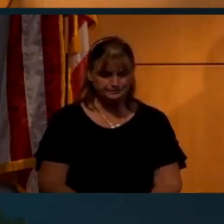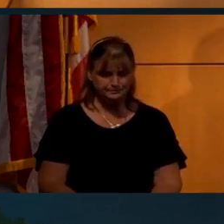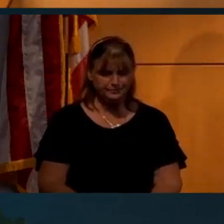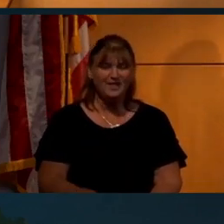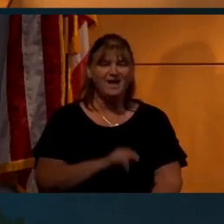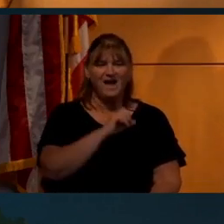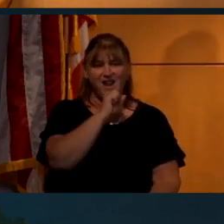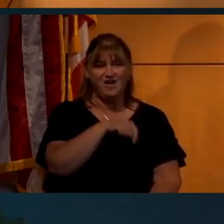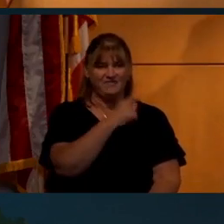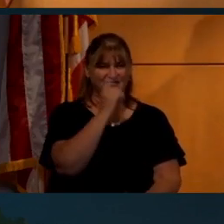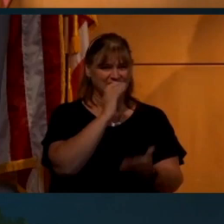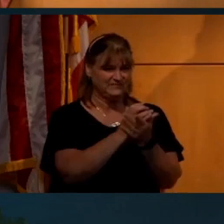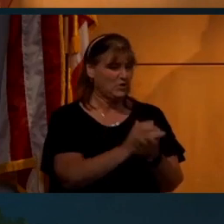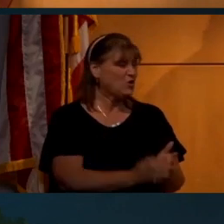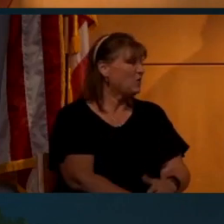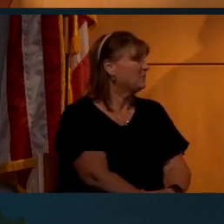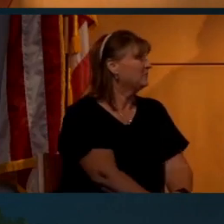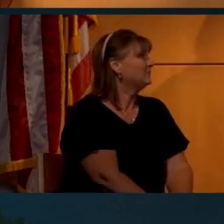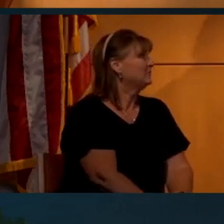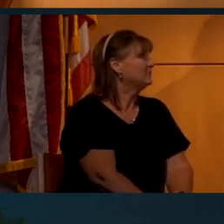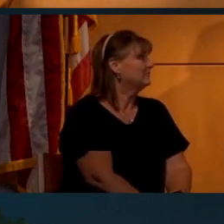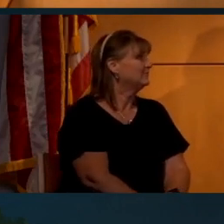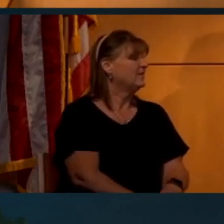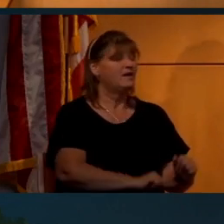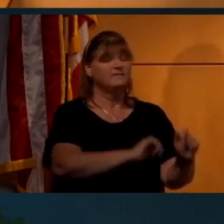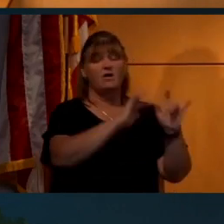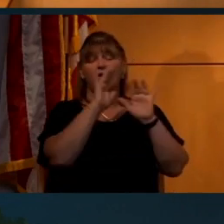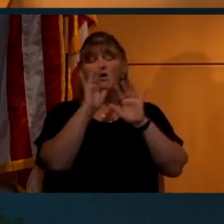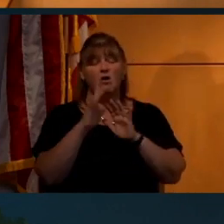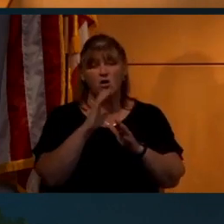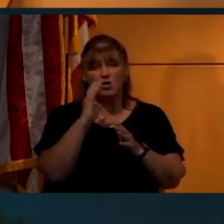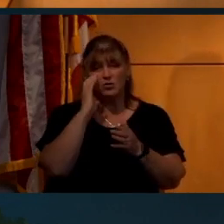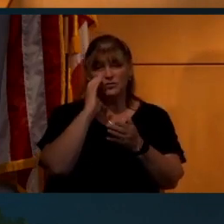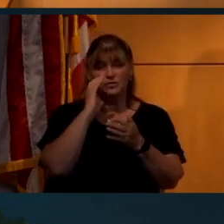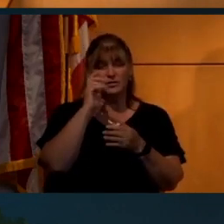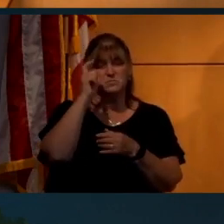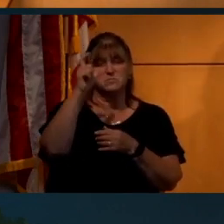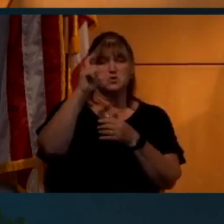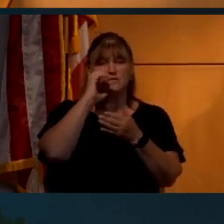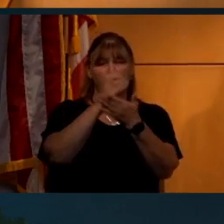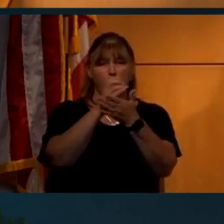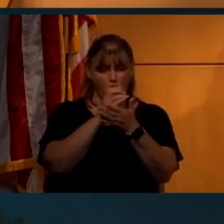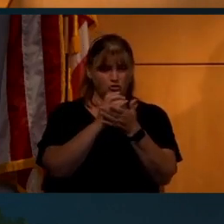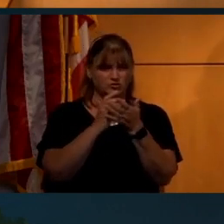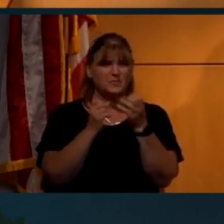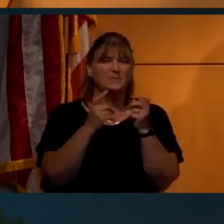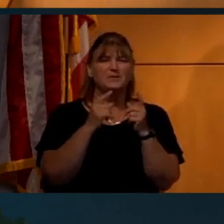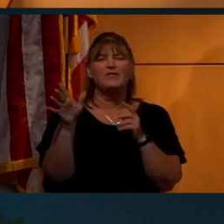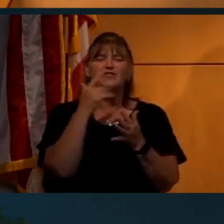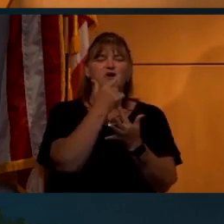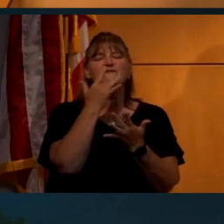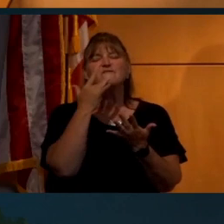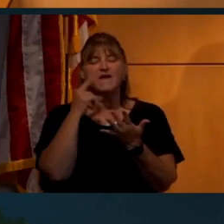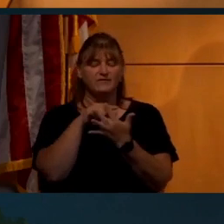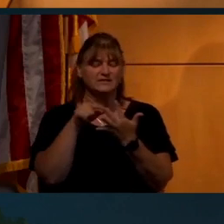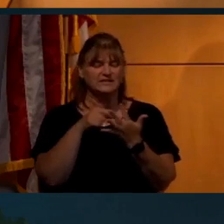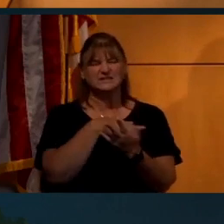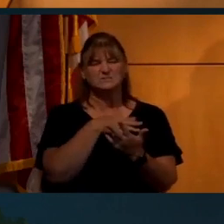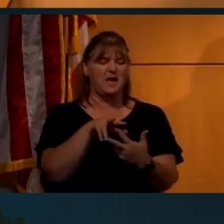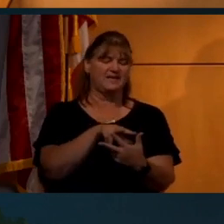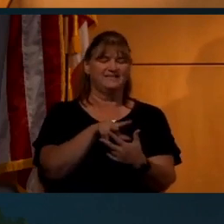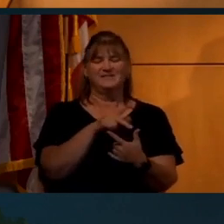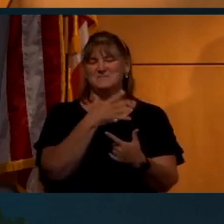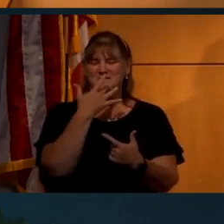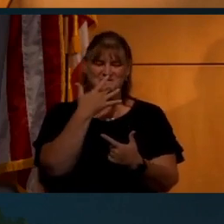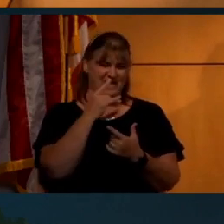I love this photo. Of all of the moon photos, a lot of people have their favorites. This is in my top two or three.